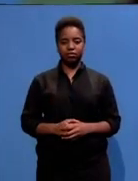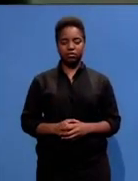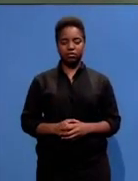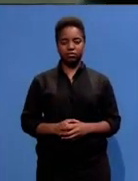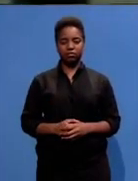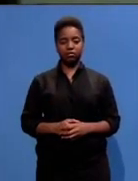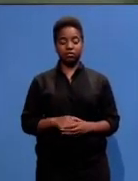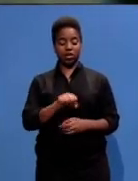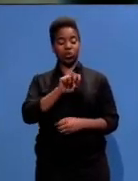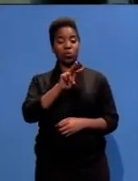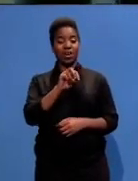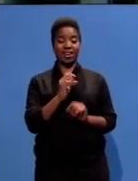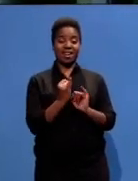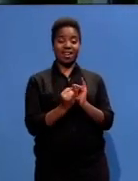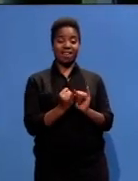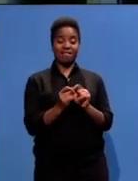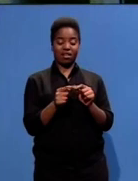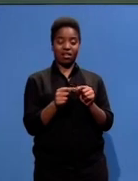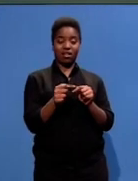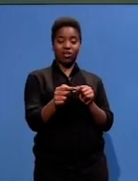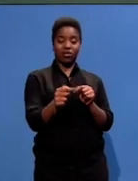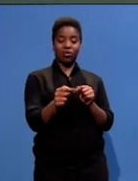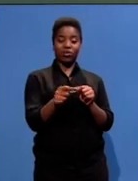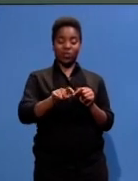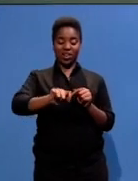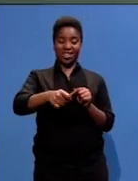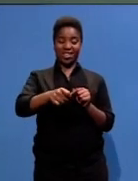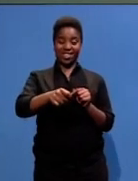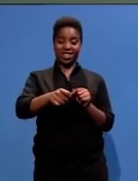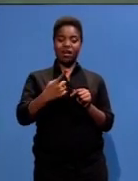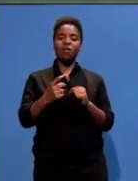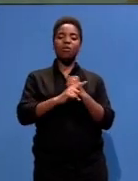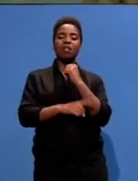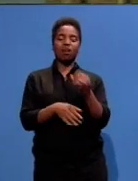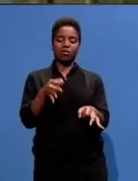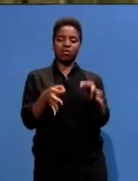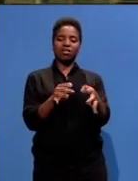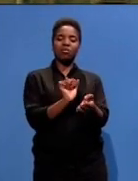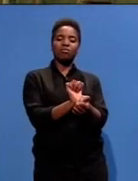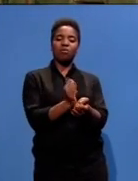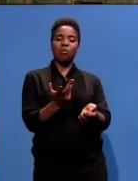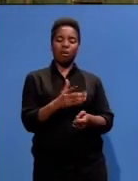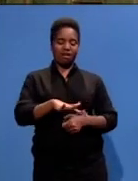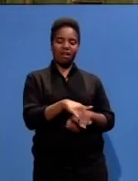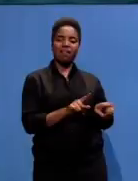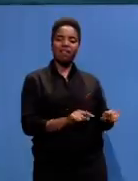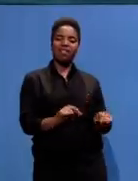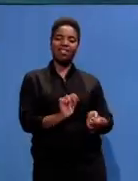2011 marked the 20th anniversary of the key's opening for the last political prisoners on Robben Island.